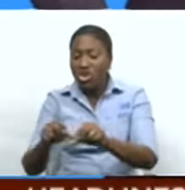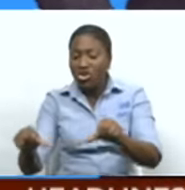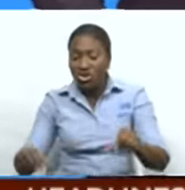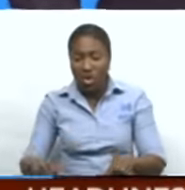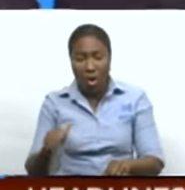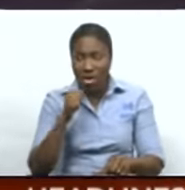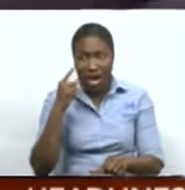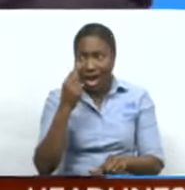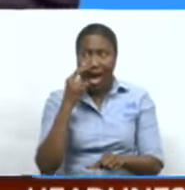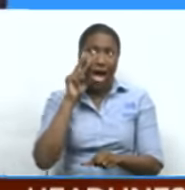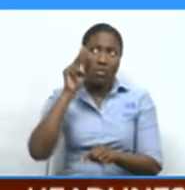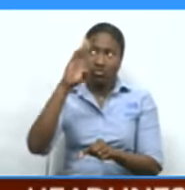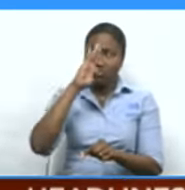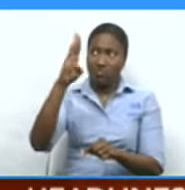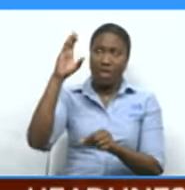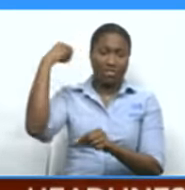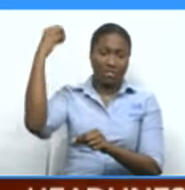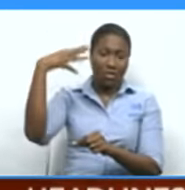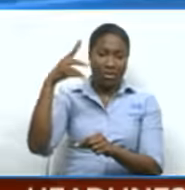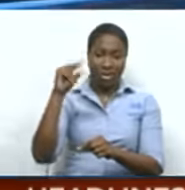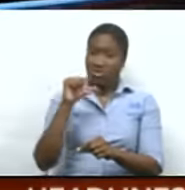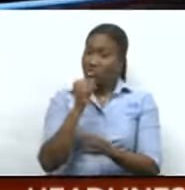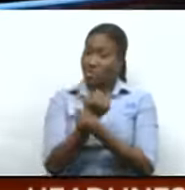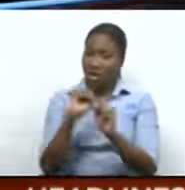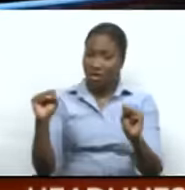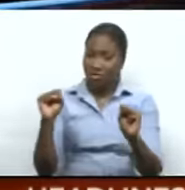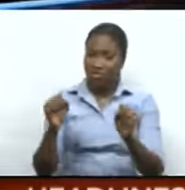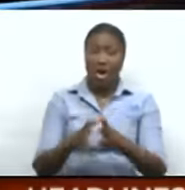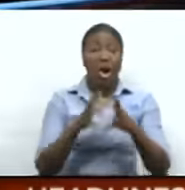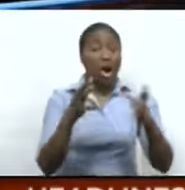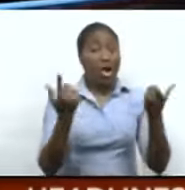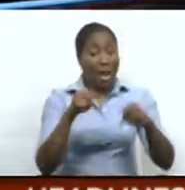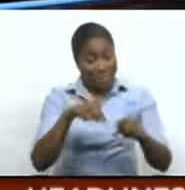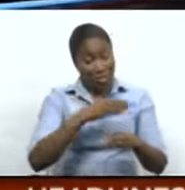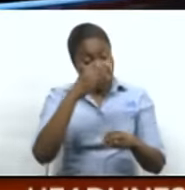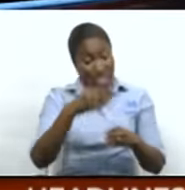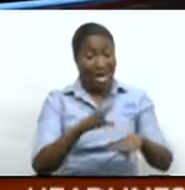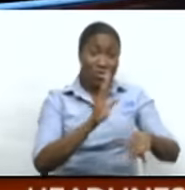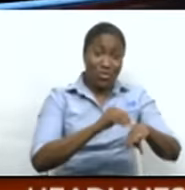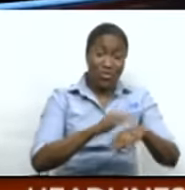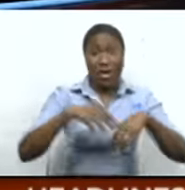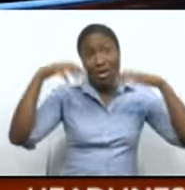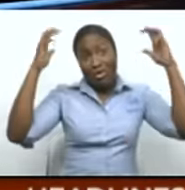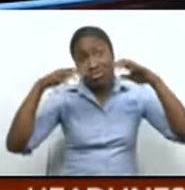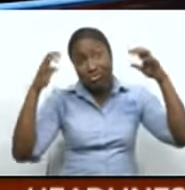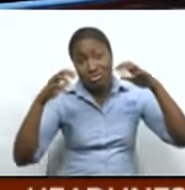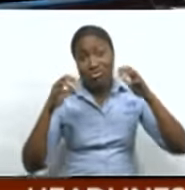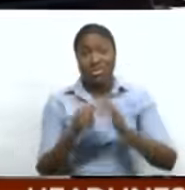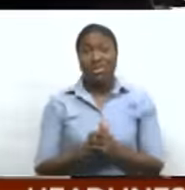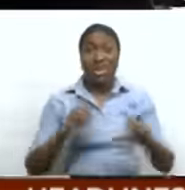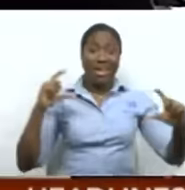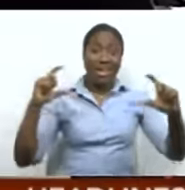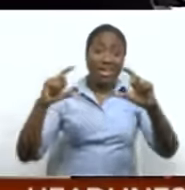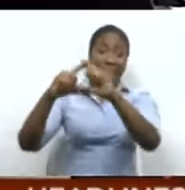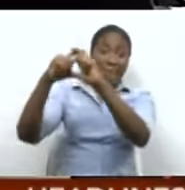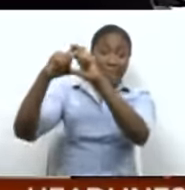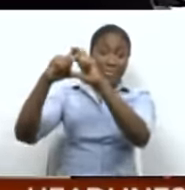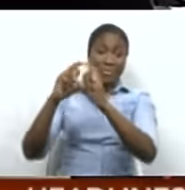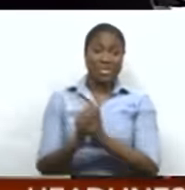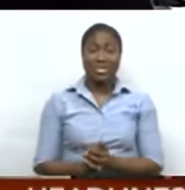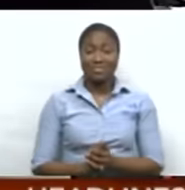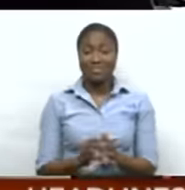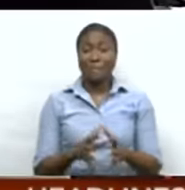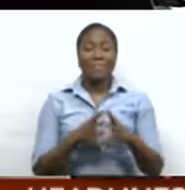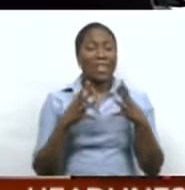the safest play with this eclipse. So a lot's going on this weekend. Alerts, showers, eclipse. There's quite